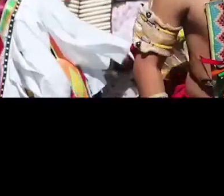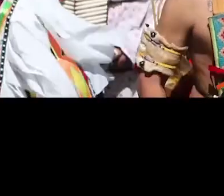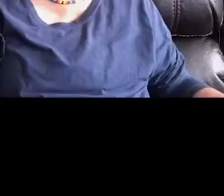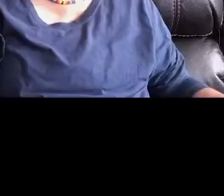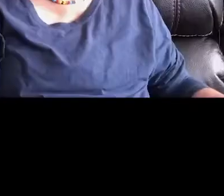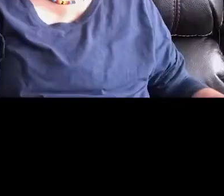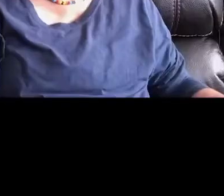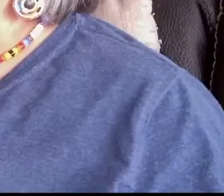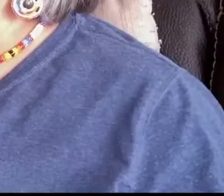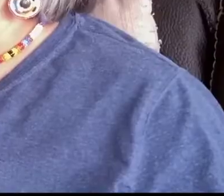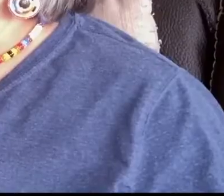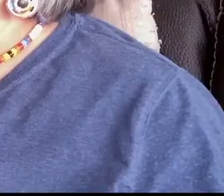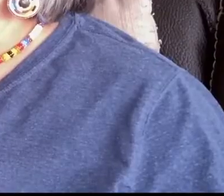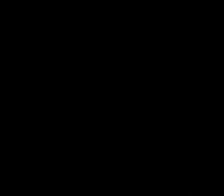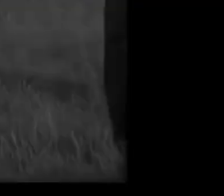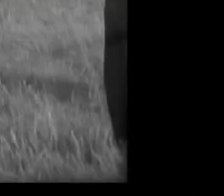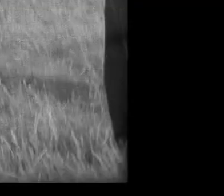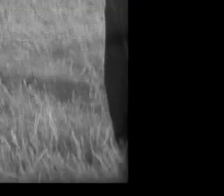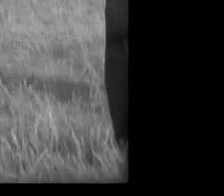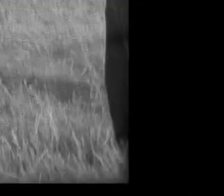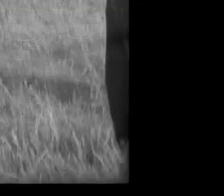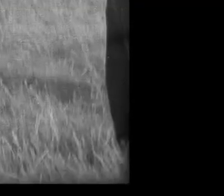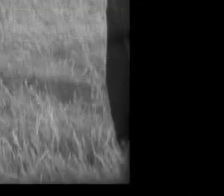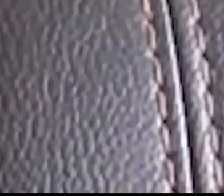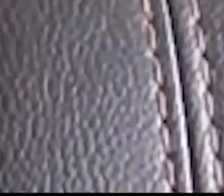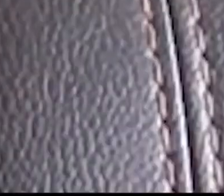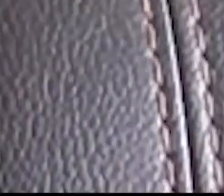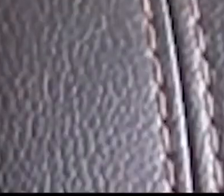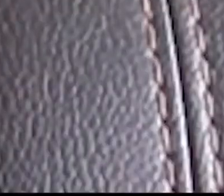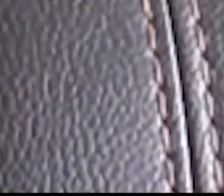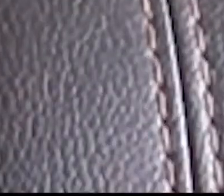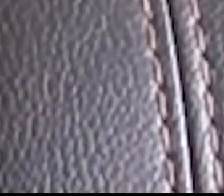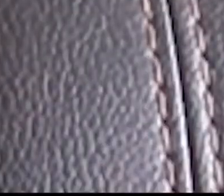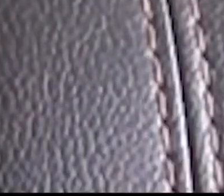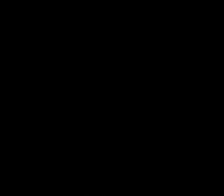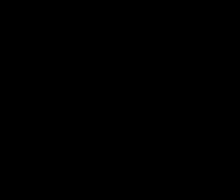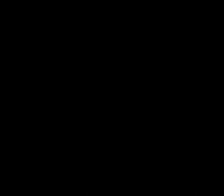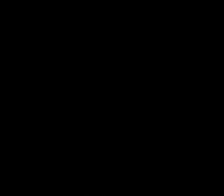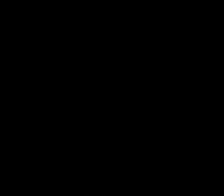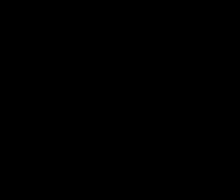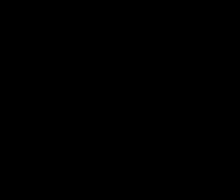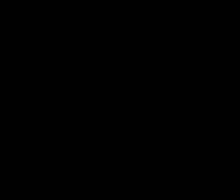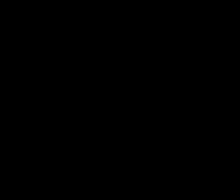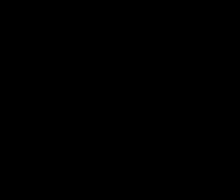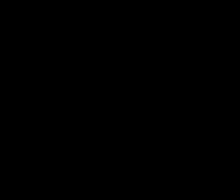to provide something to my people, I can't fail. That's not an option for me.